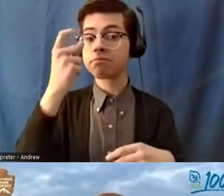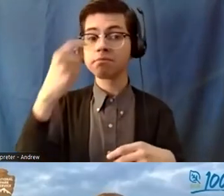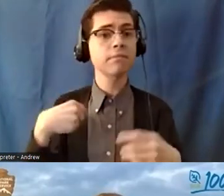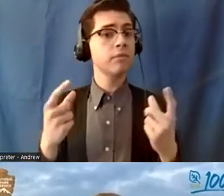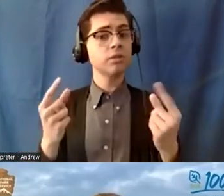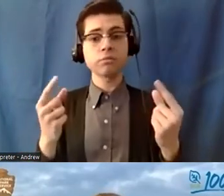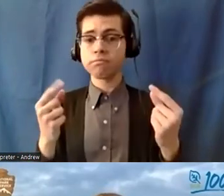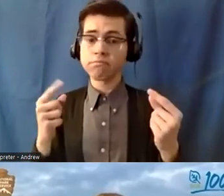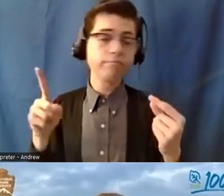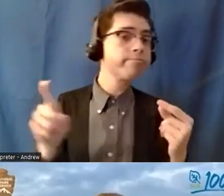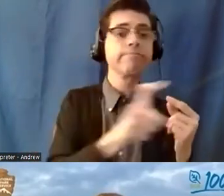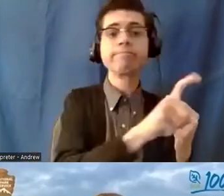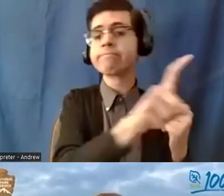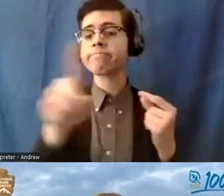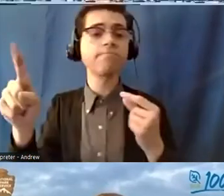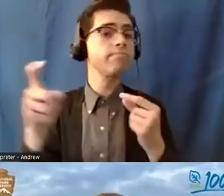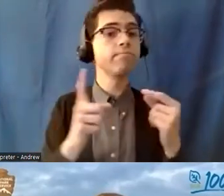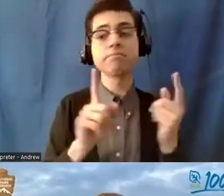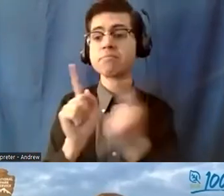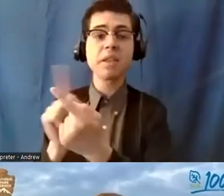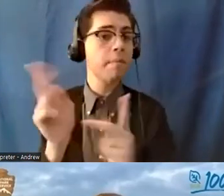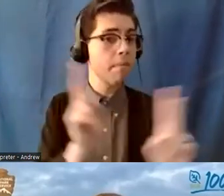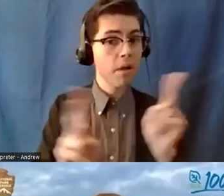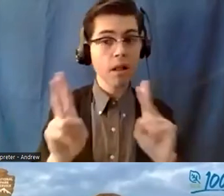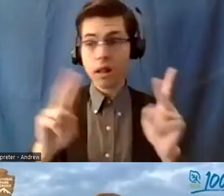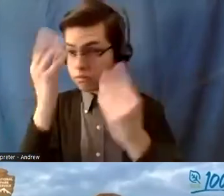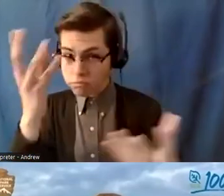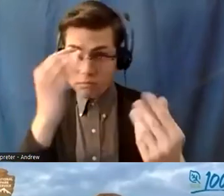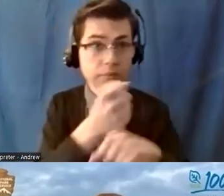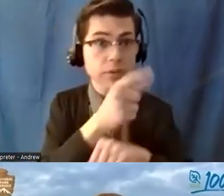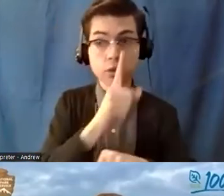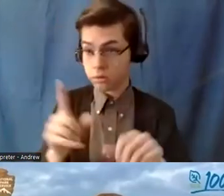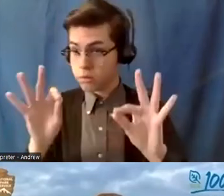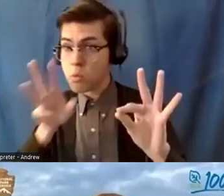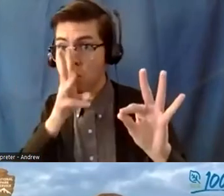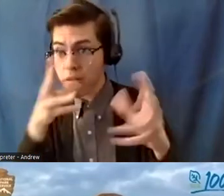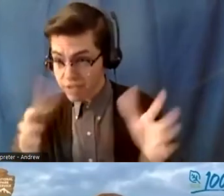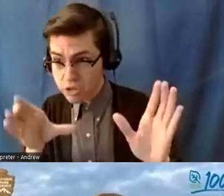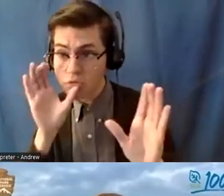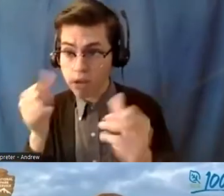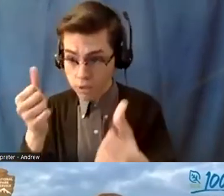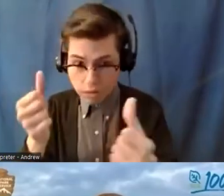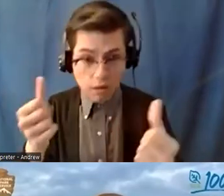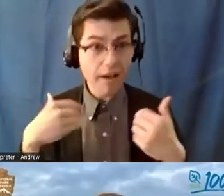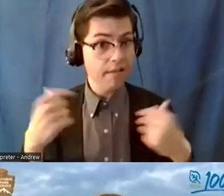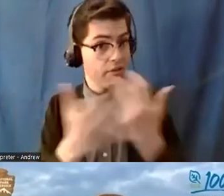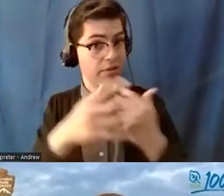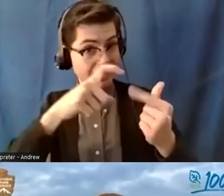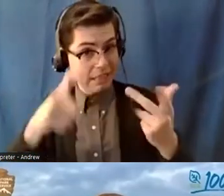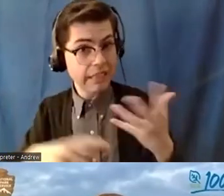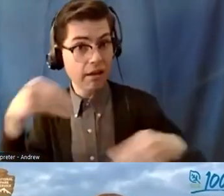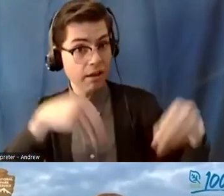being the messenger um ensuring that everybody was hydrated had the items needed to evacuate um